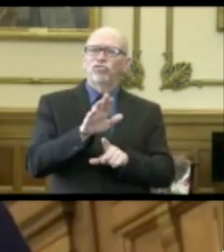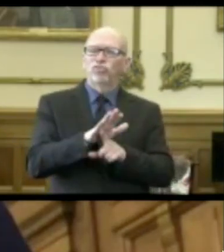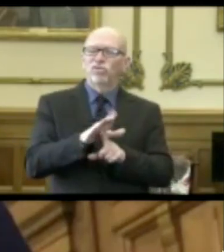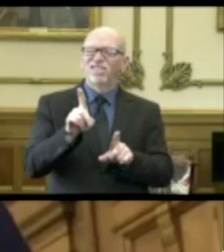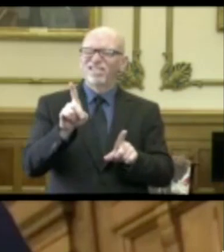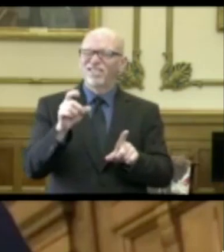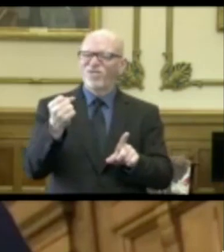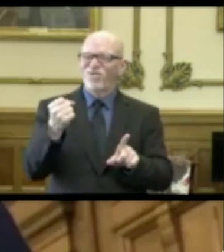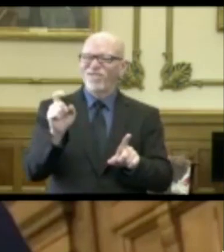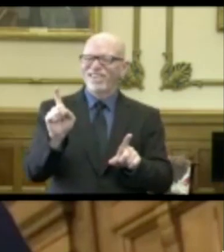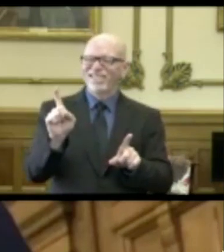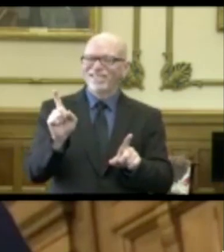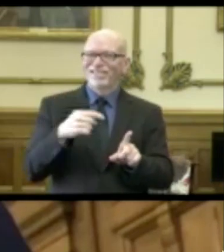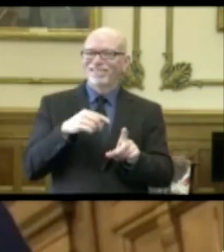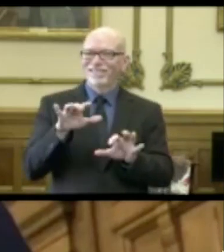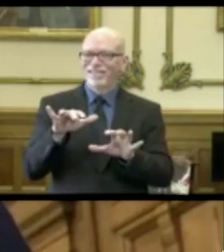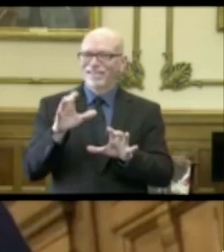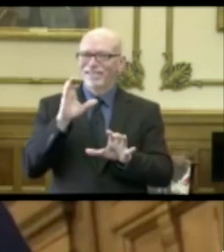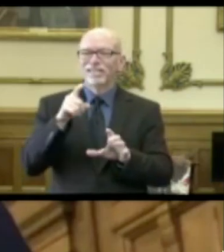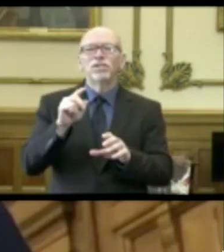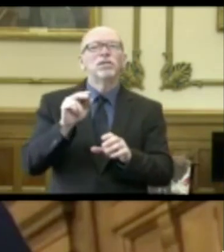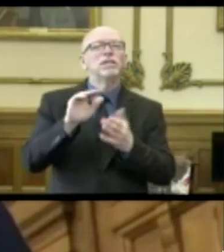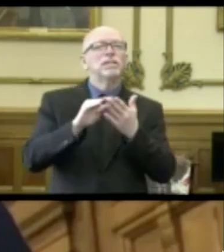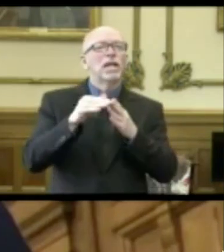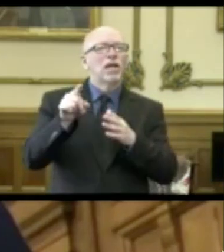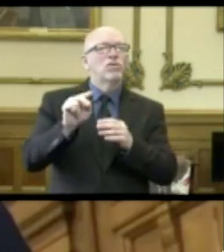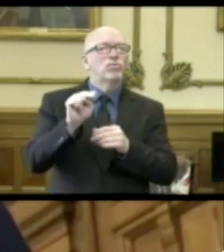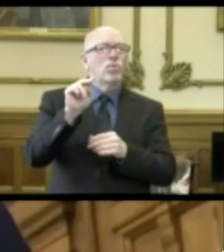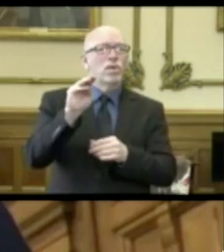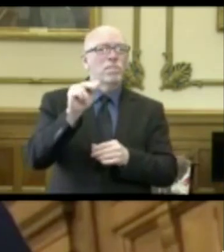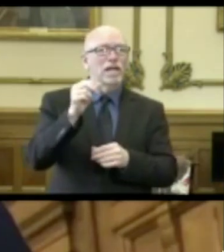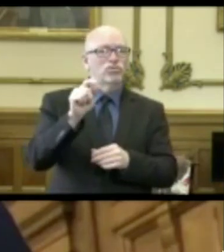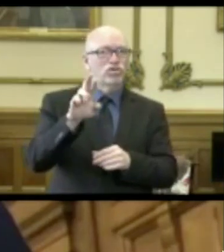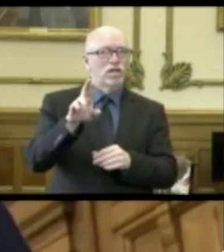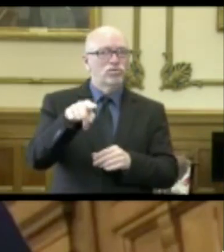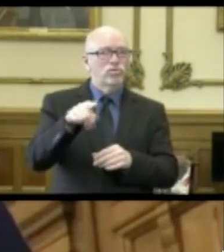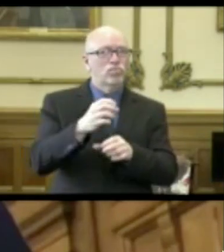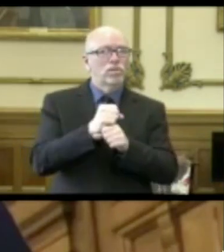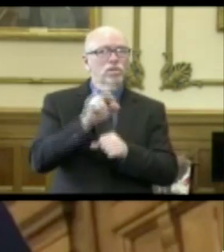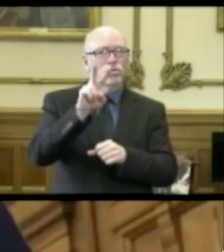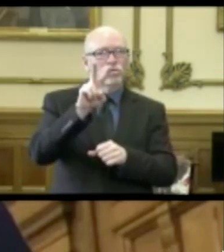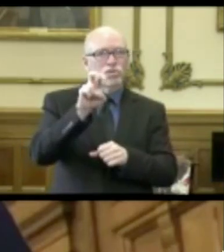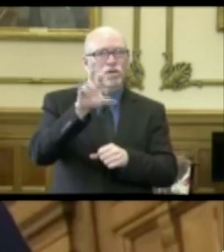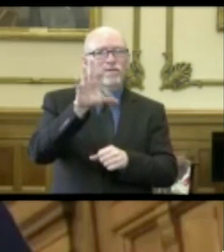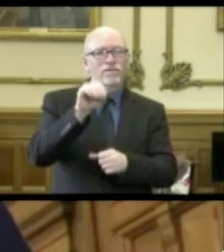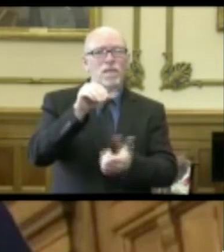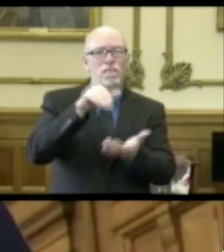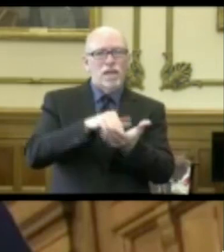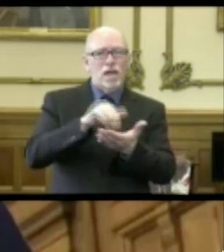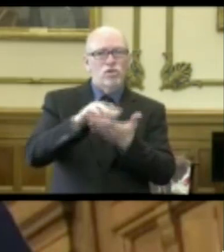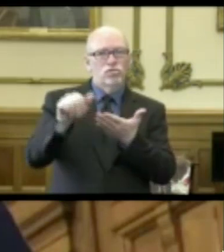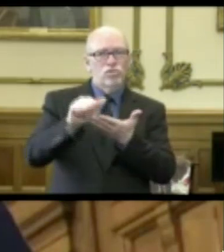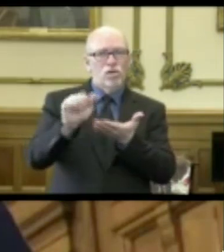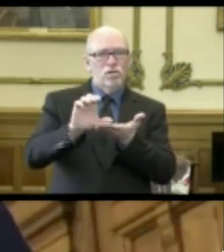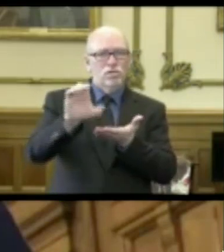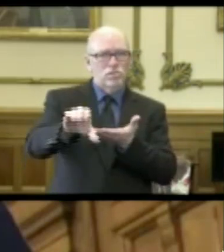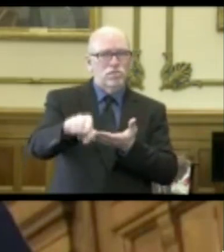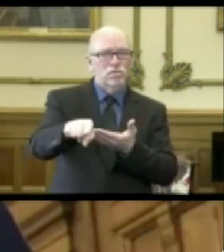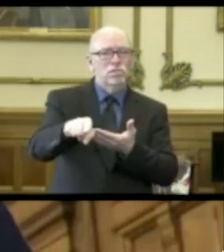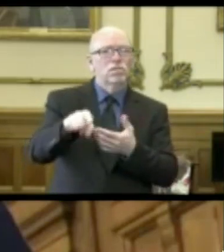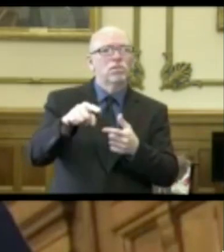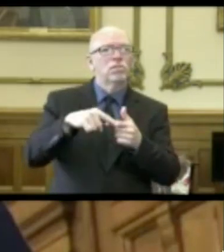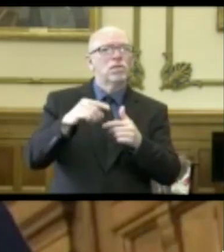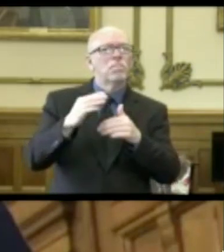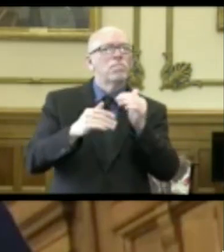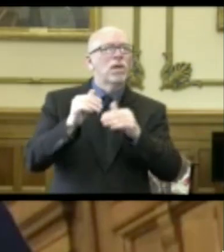bear with me one minute here, the town of North Manchester actually received $250,000 to build